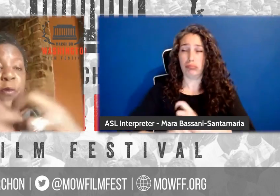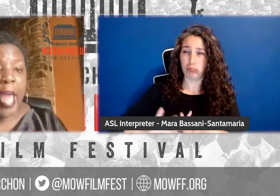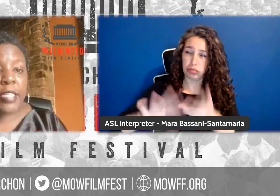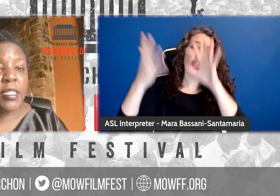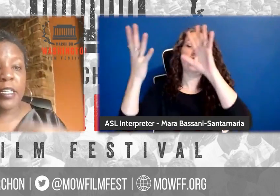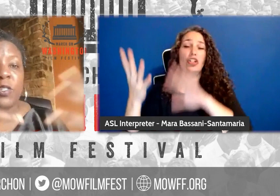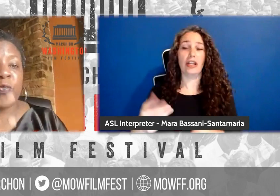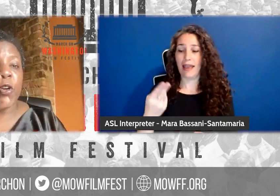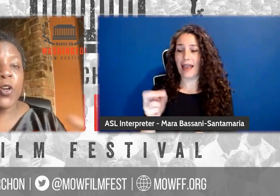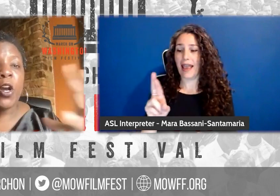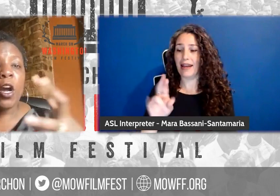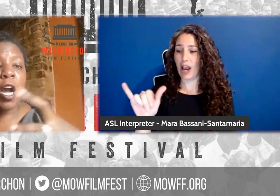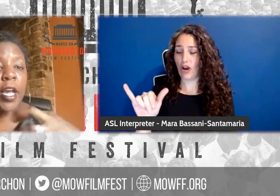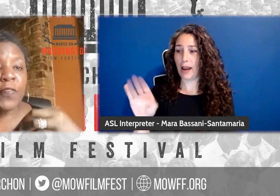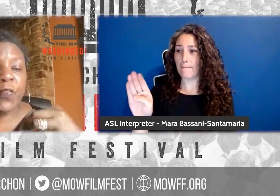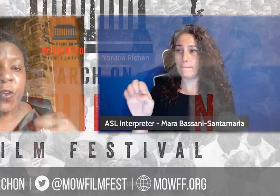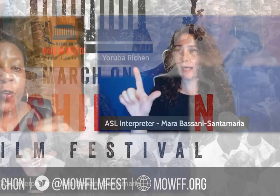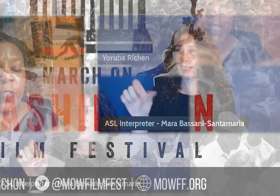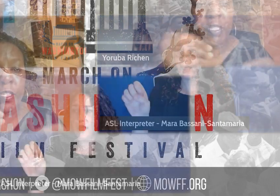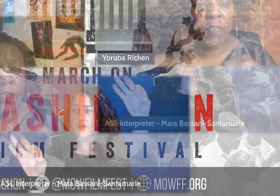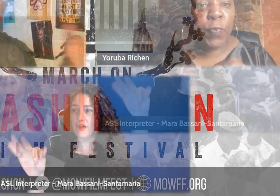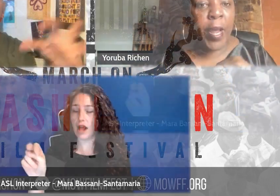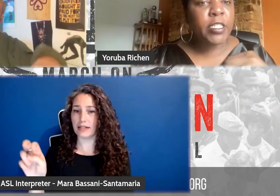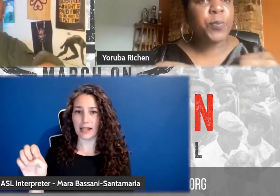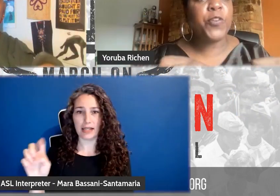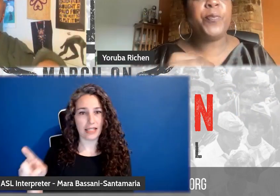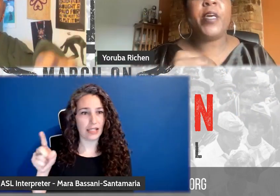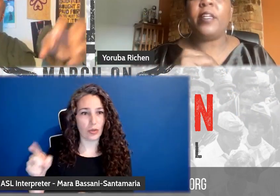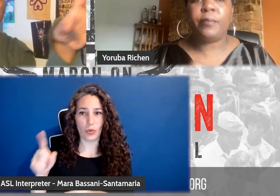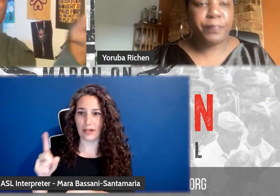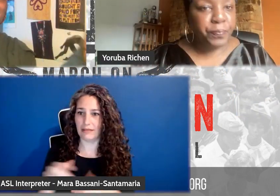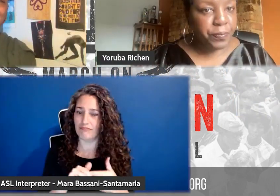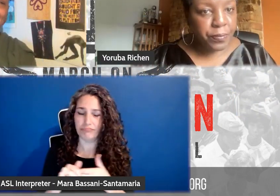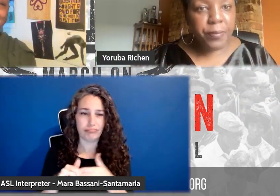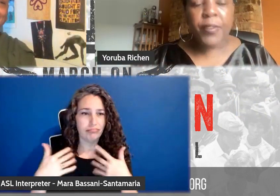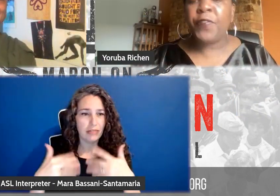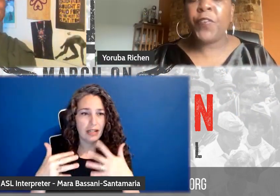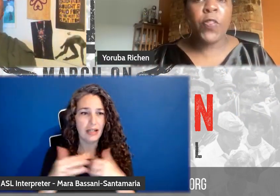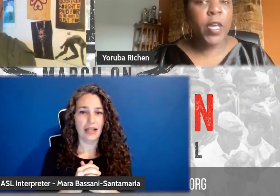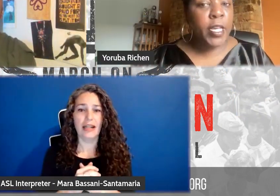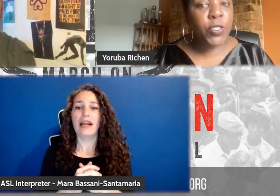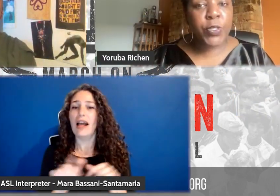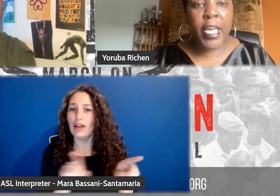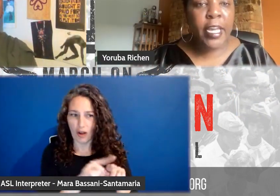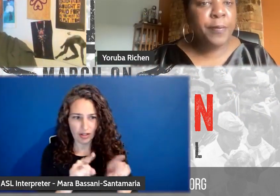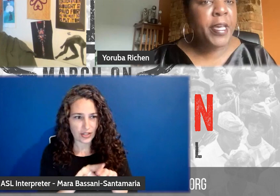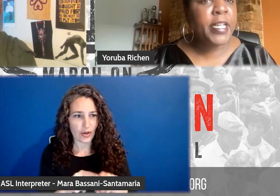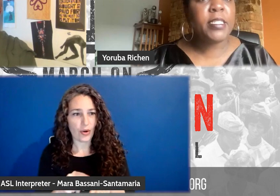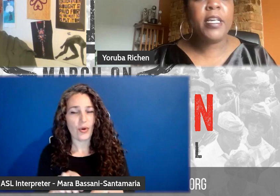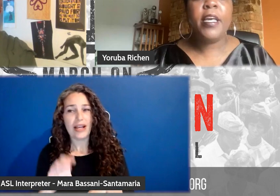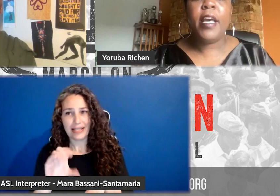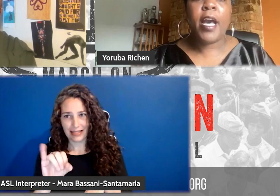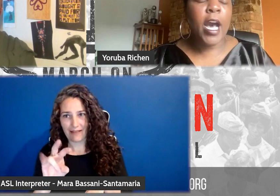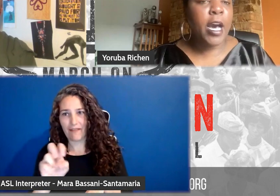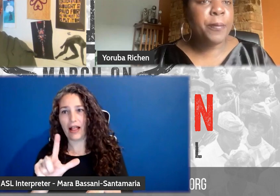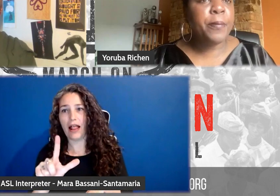you know, nexus for, for the civil rights. The side, yes. the civil rights. For